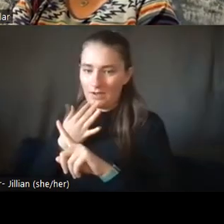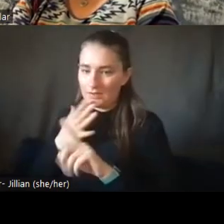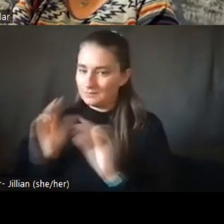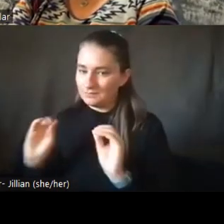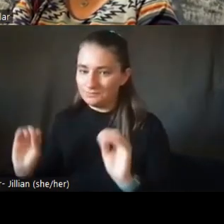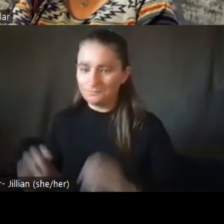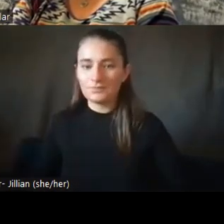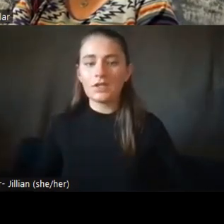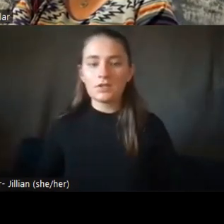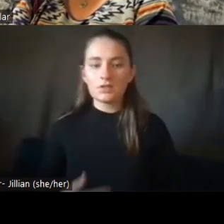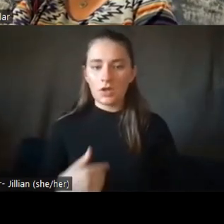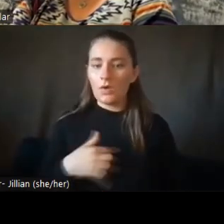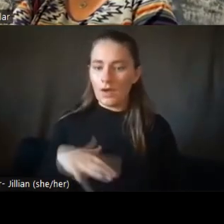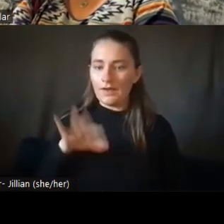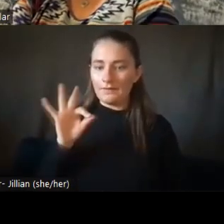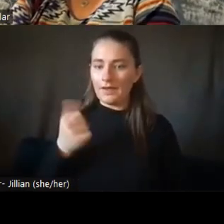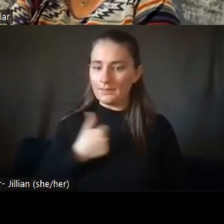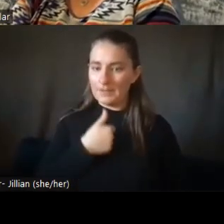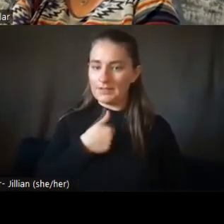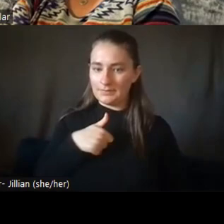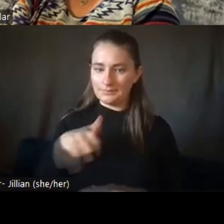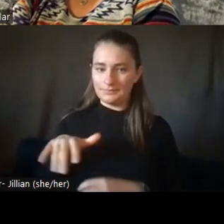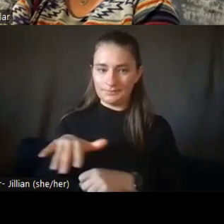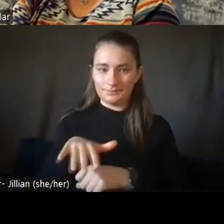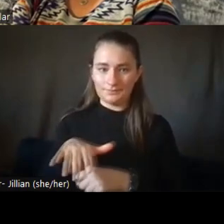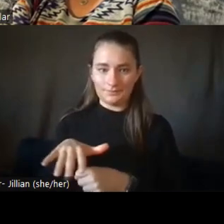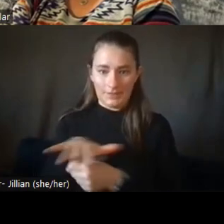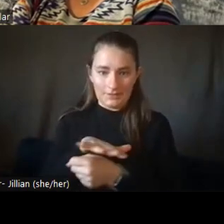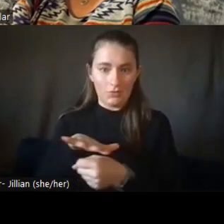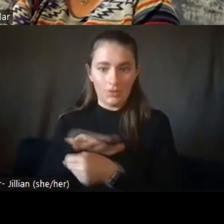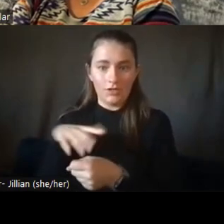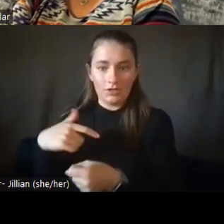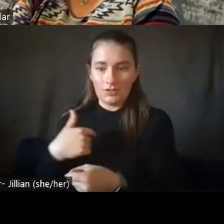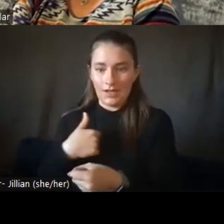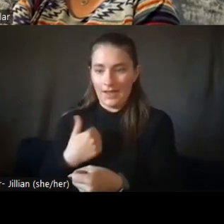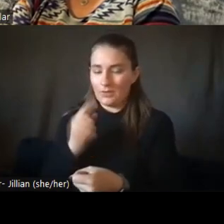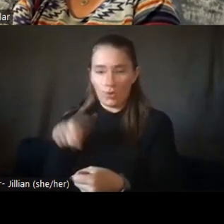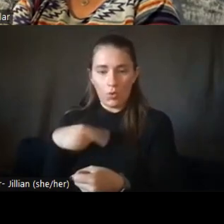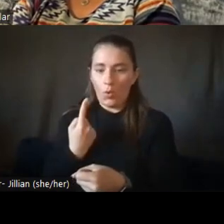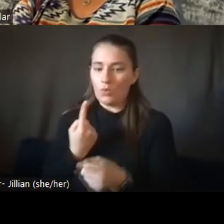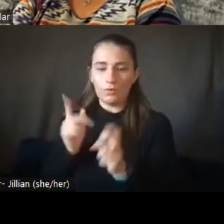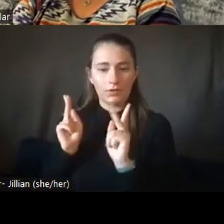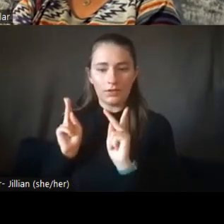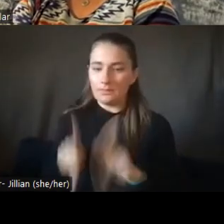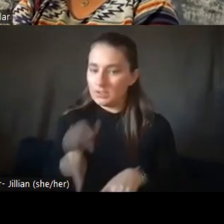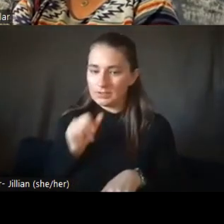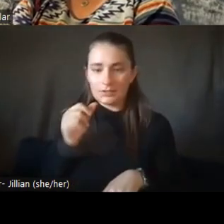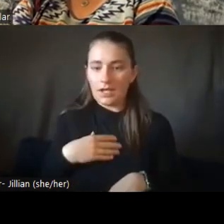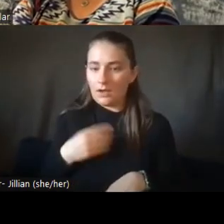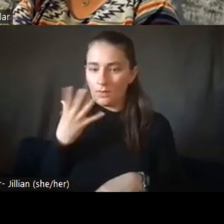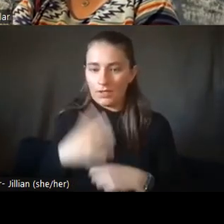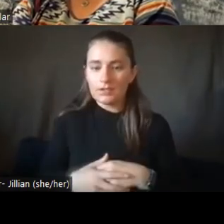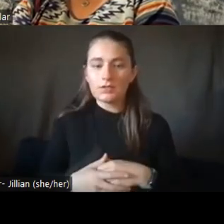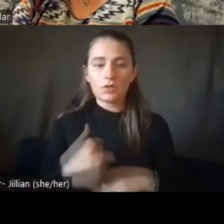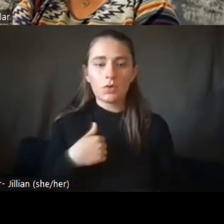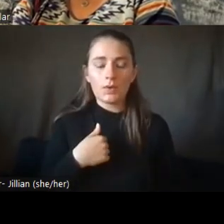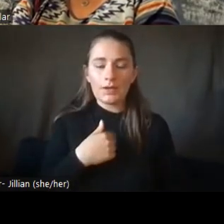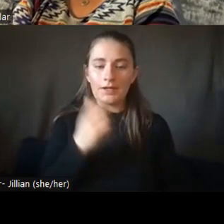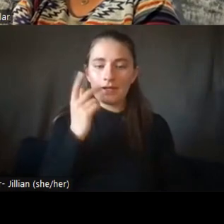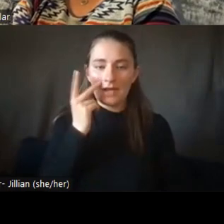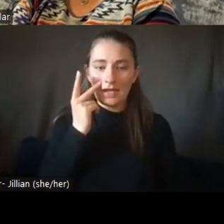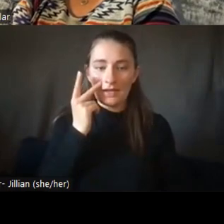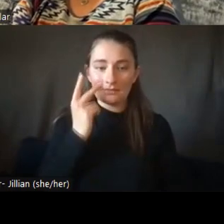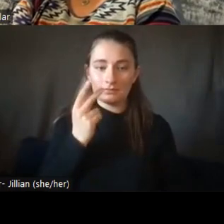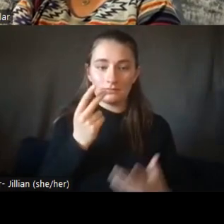only person of color and it, um, it now, because of my daughter, I'm also looking for other people there with disabilities.